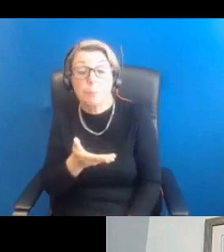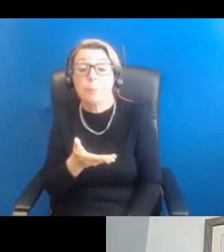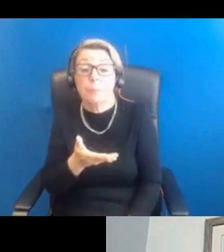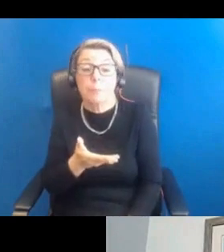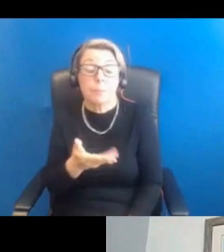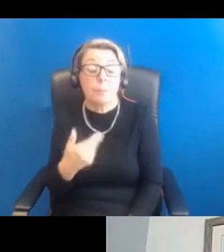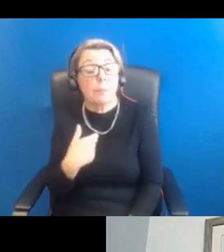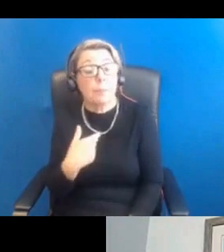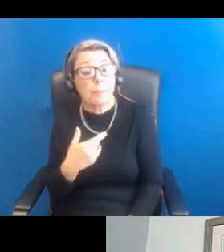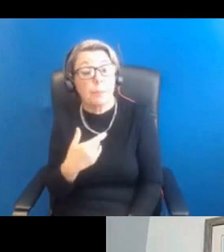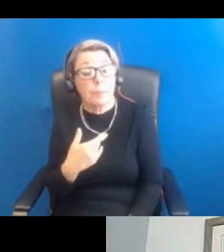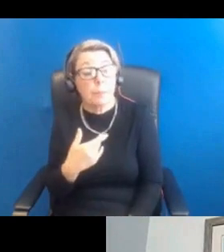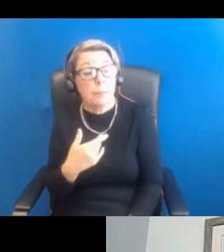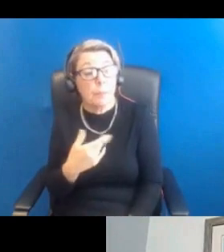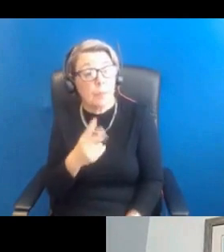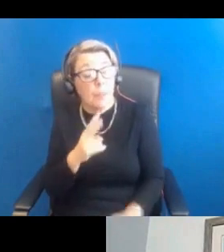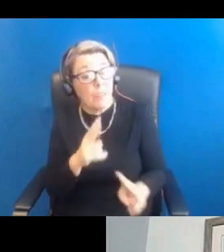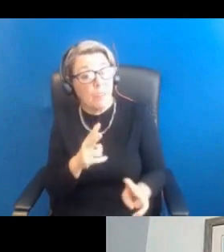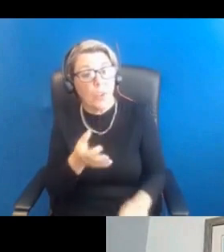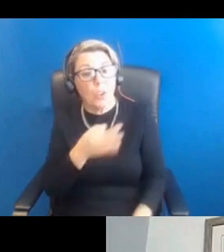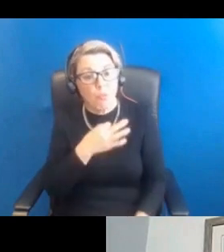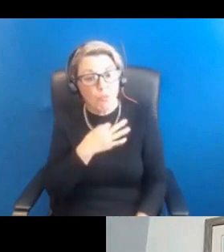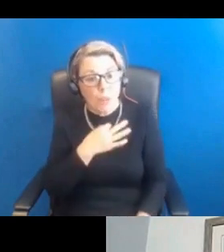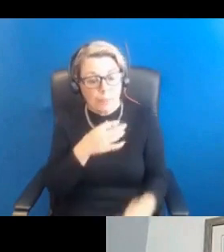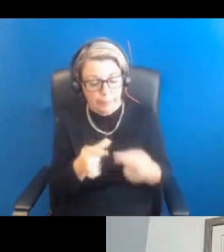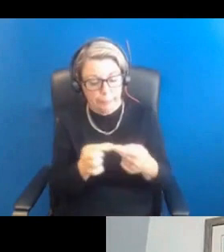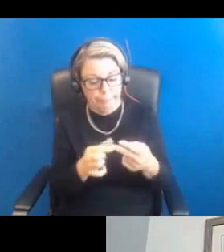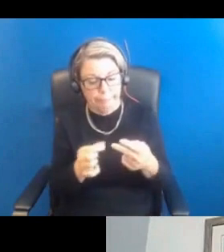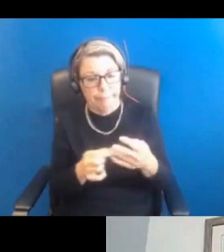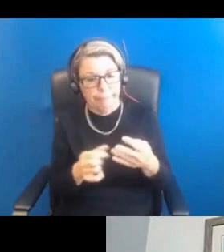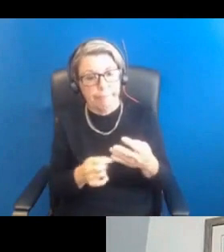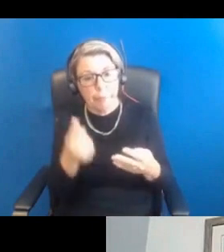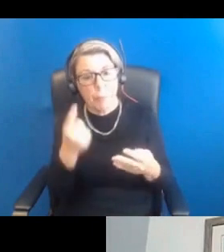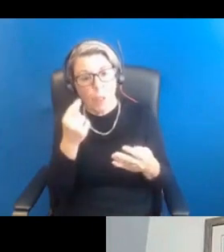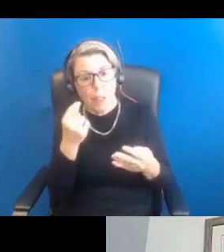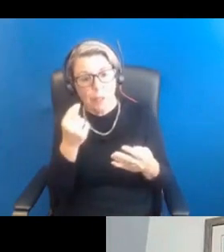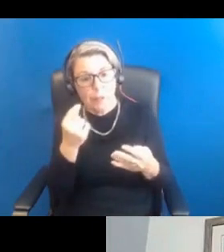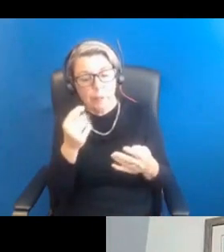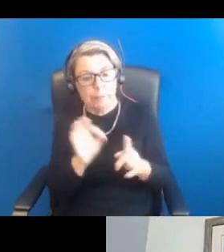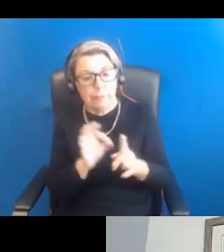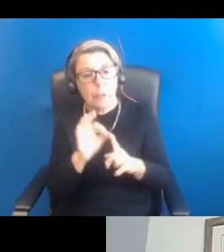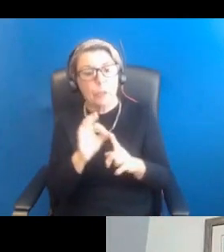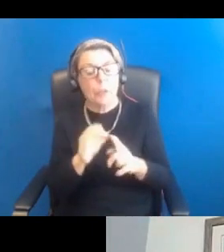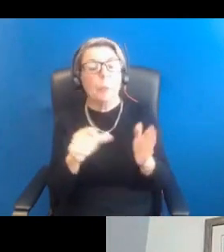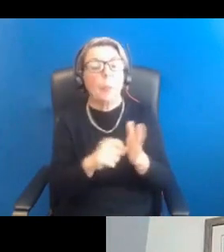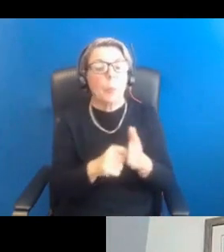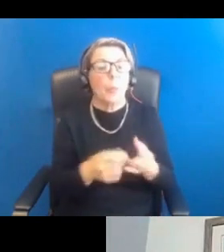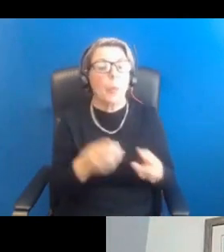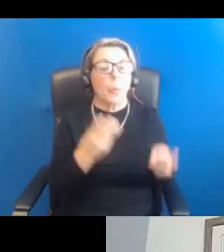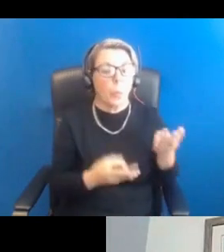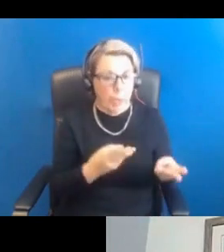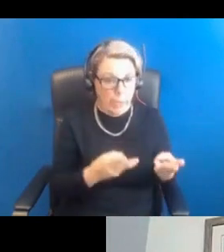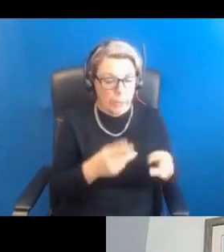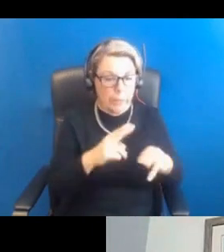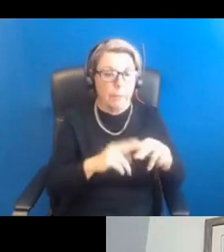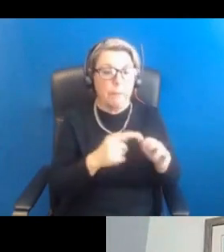risk factors in polycystic ovarian syndrome, there is more likely to be increased problems with weight, increased problems with fats in